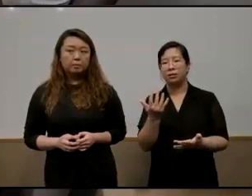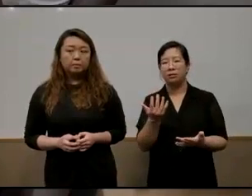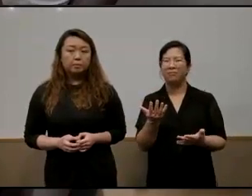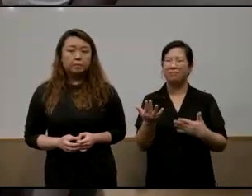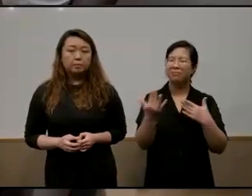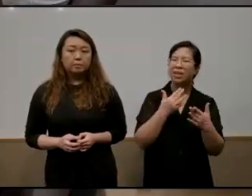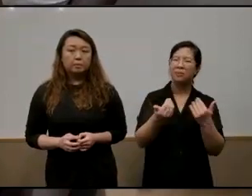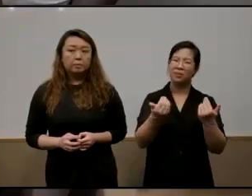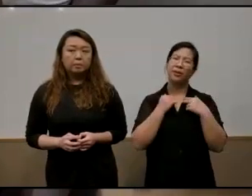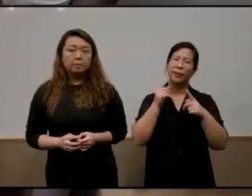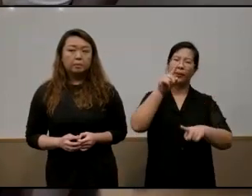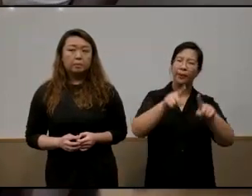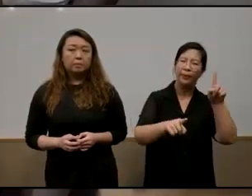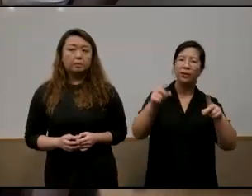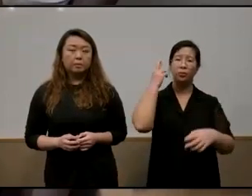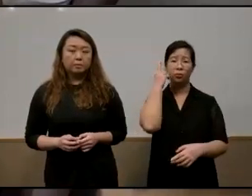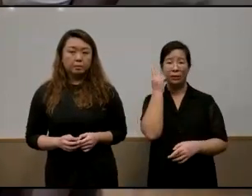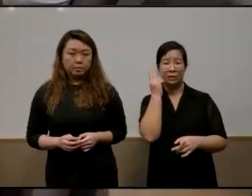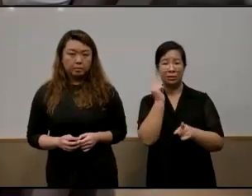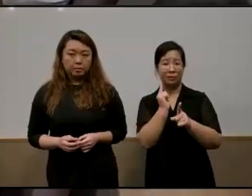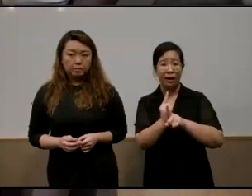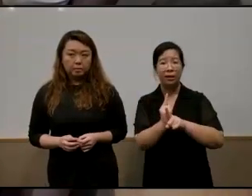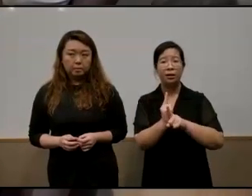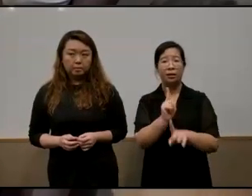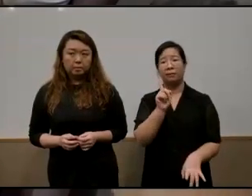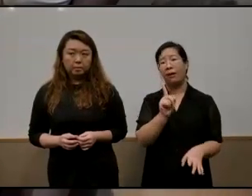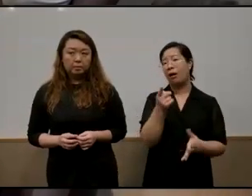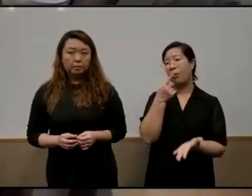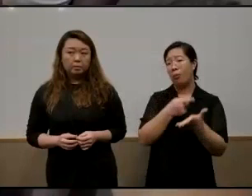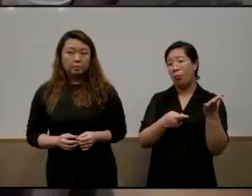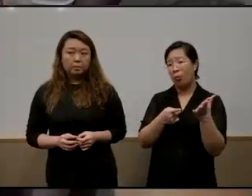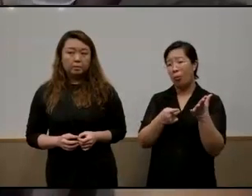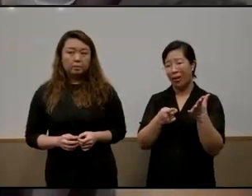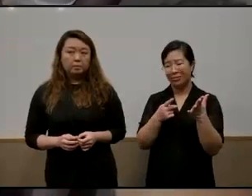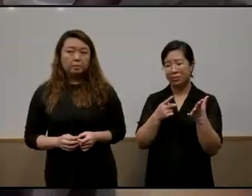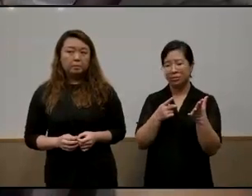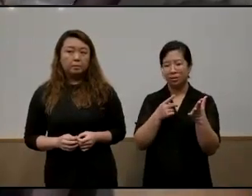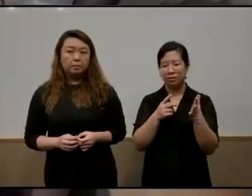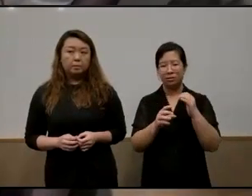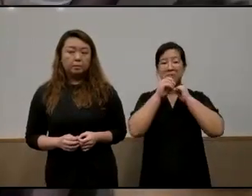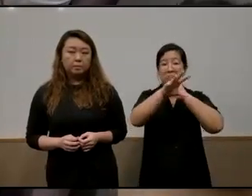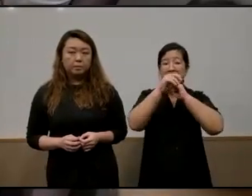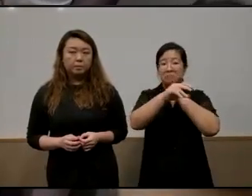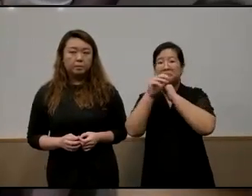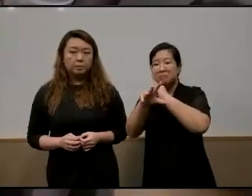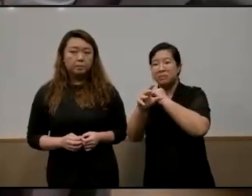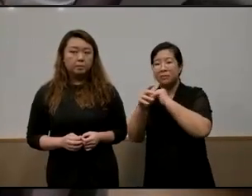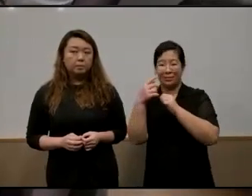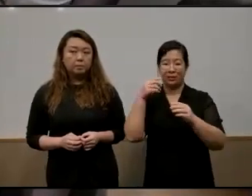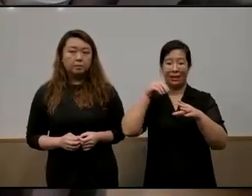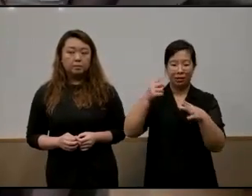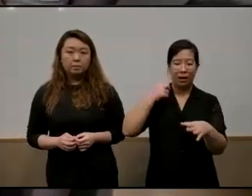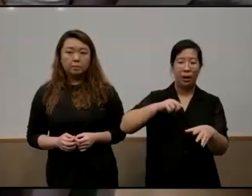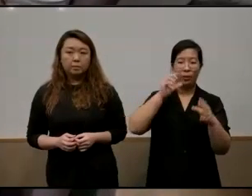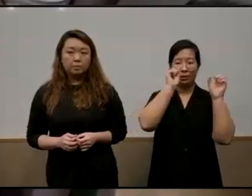could be so many many many reasons right but what it's being perpetuated in our system is